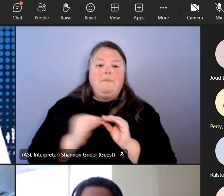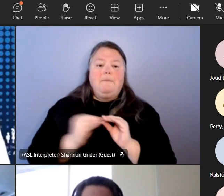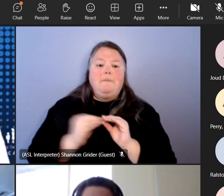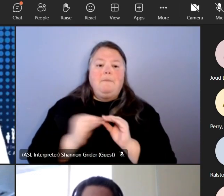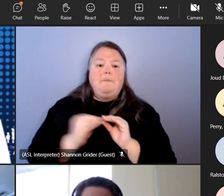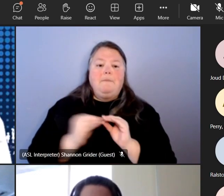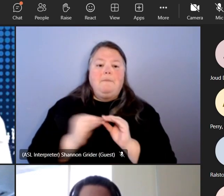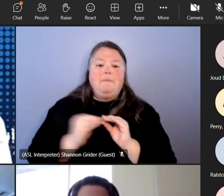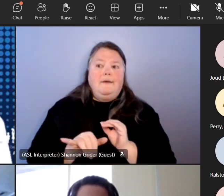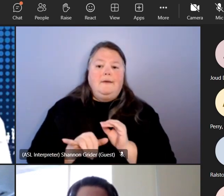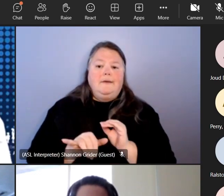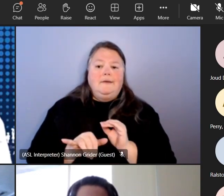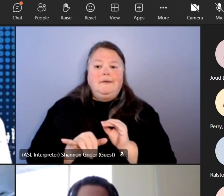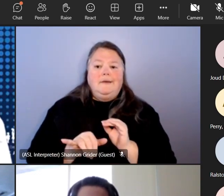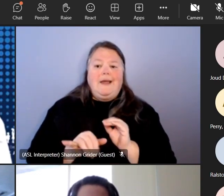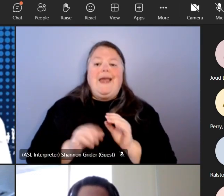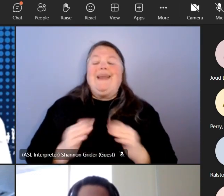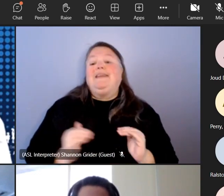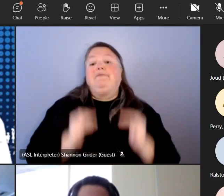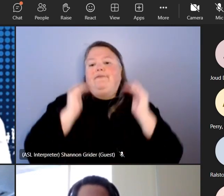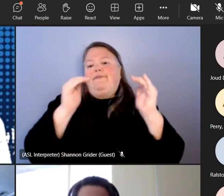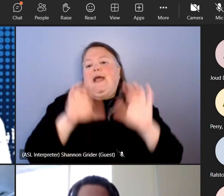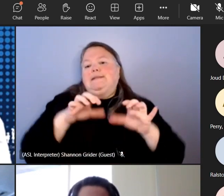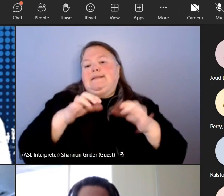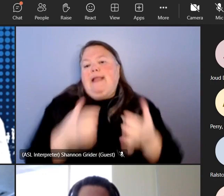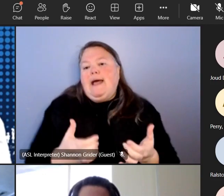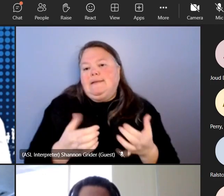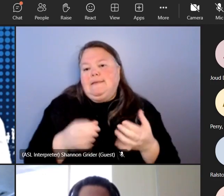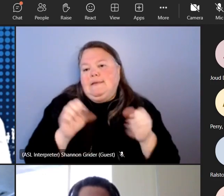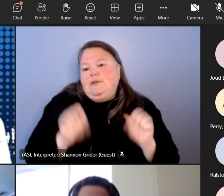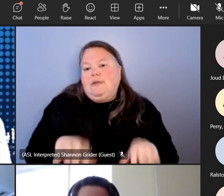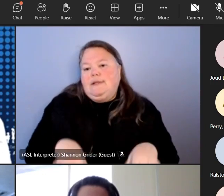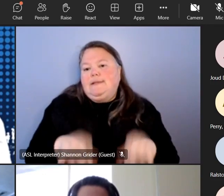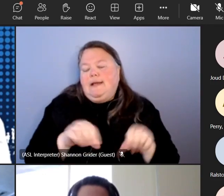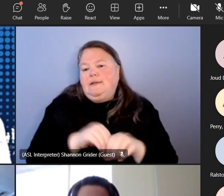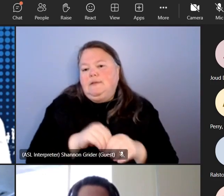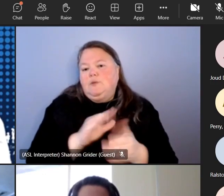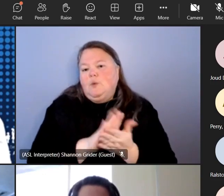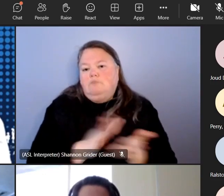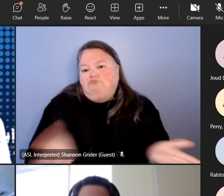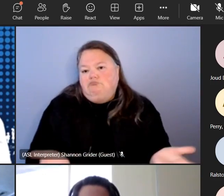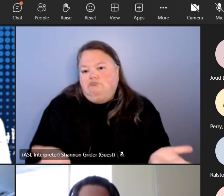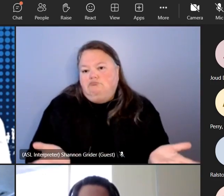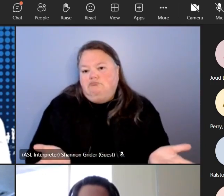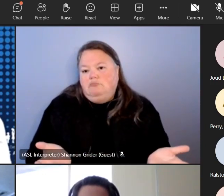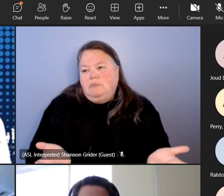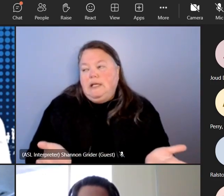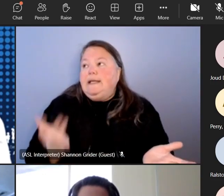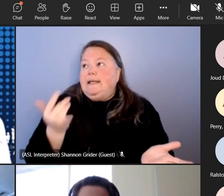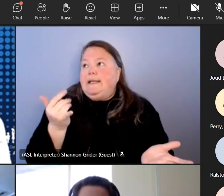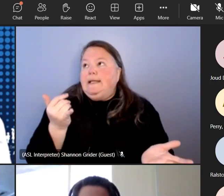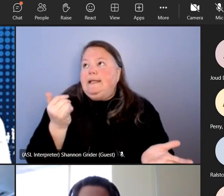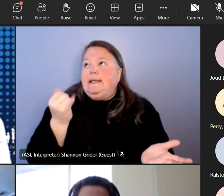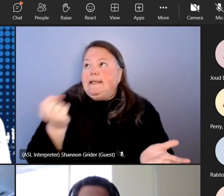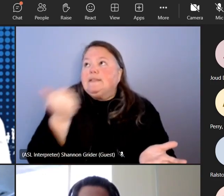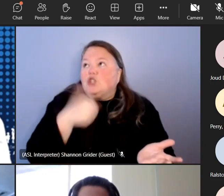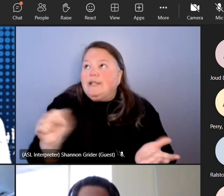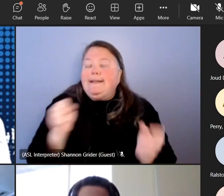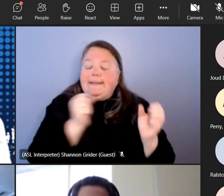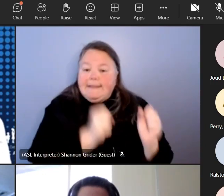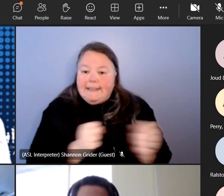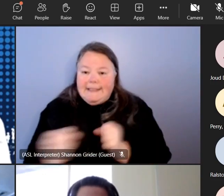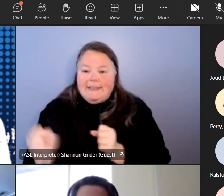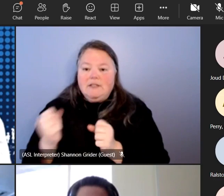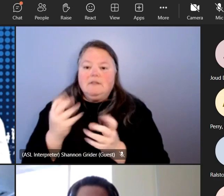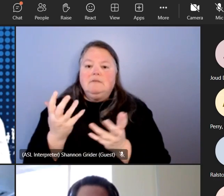just simply just an advanced class that student has taken schooling i'm wondering if it is there any like statistical evidence that